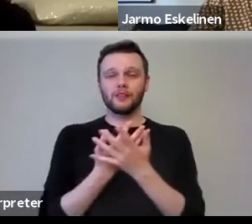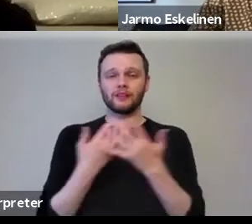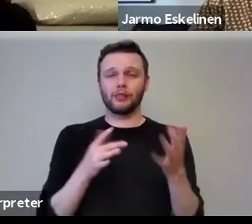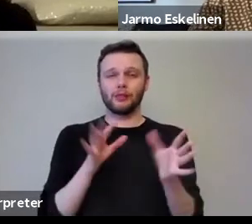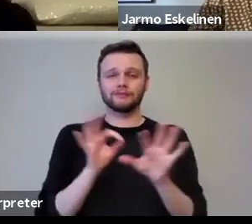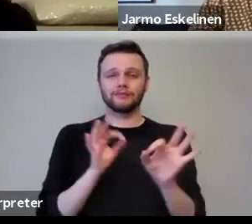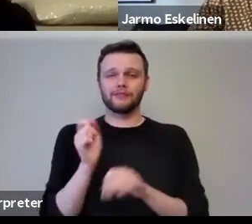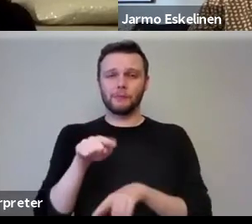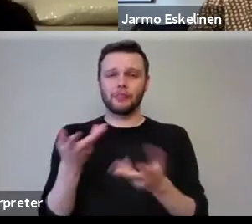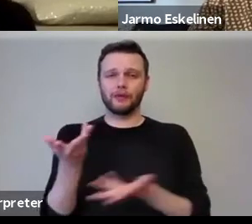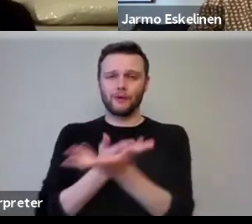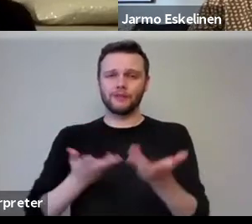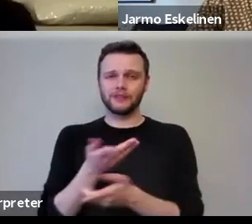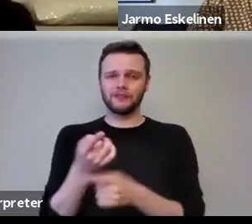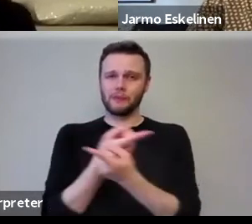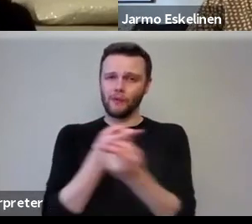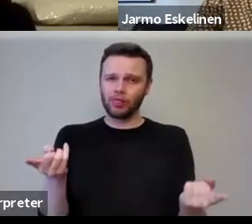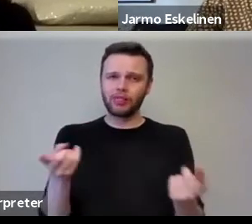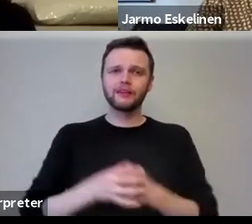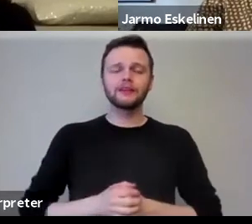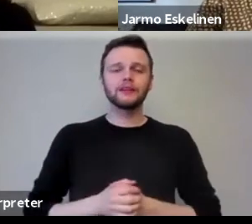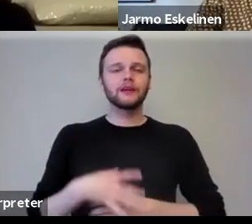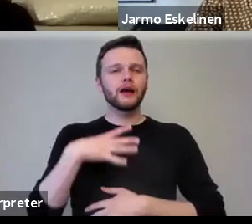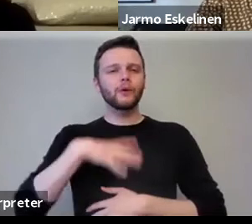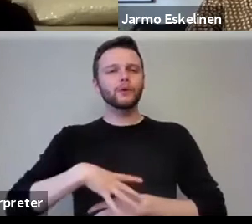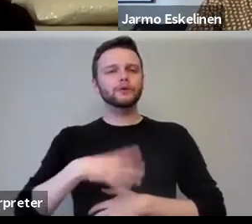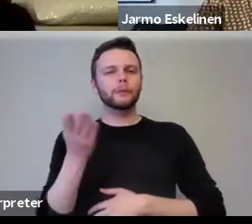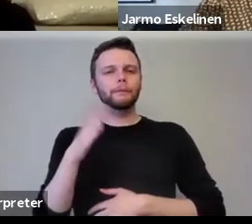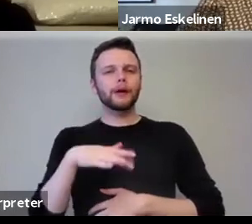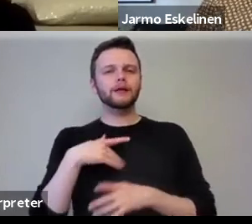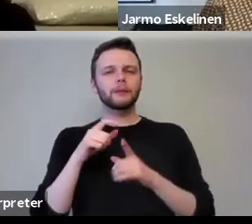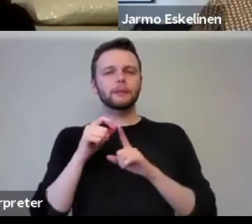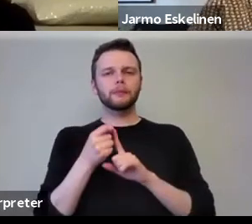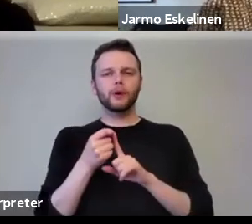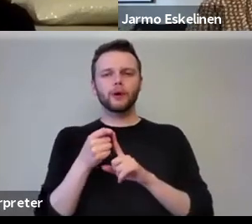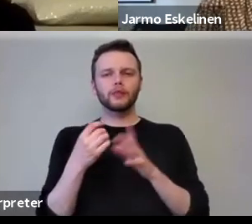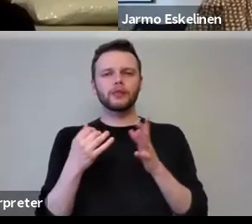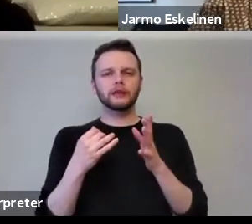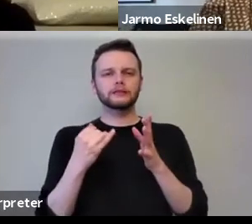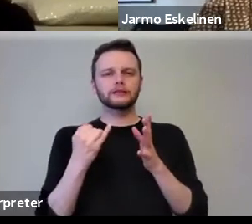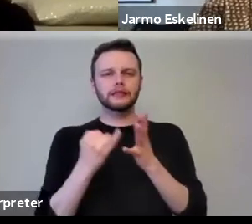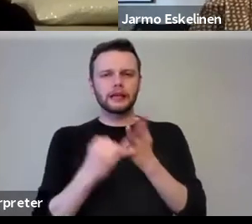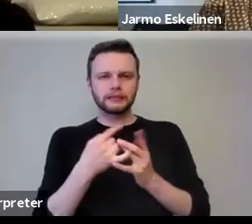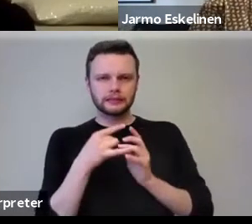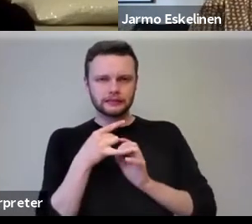conversation from all of you. Um, but I want to go back to a point made by Said, uh, earlier on about